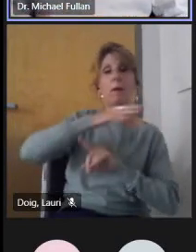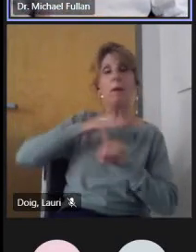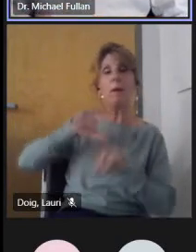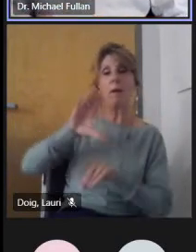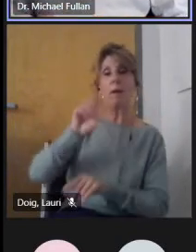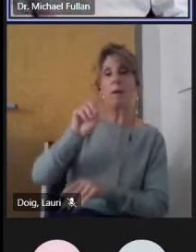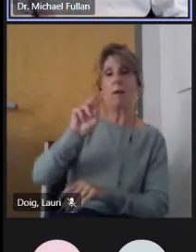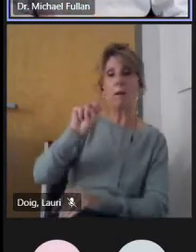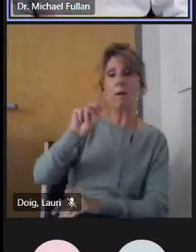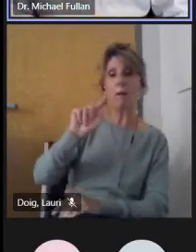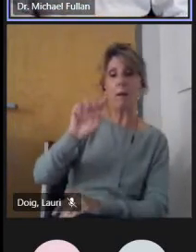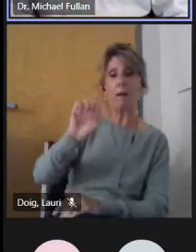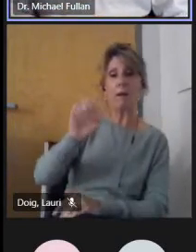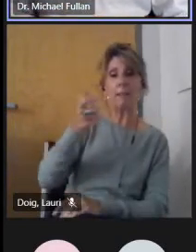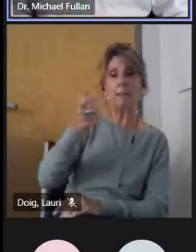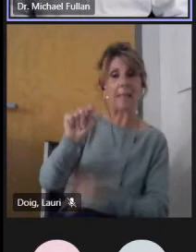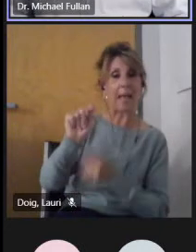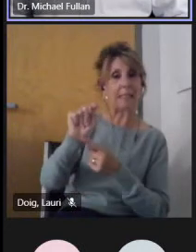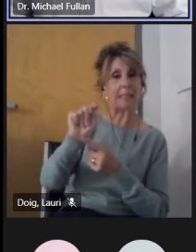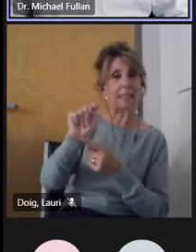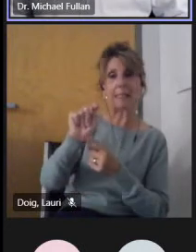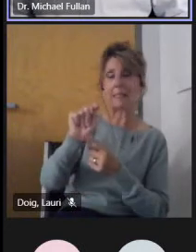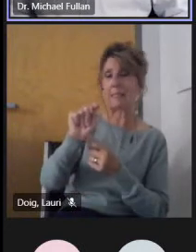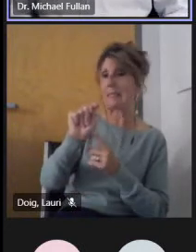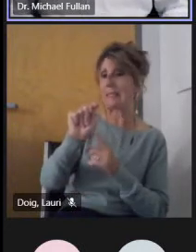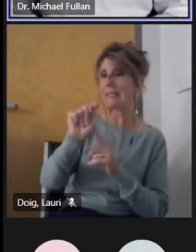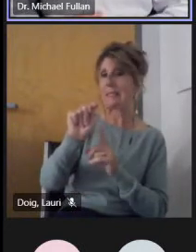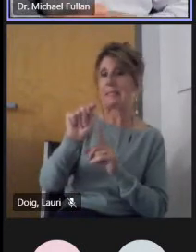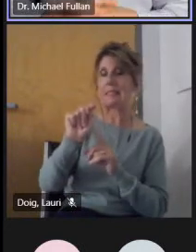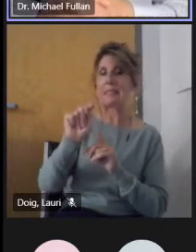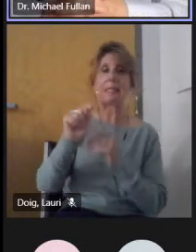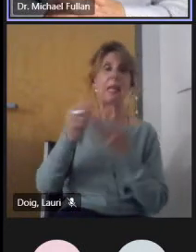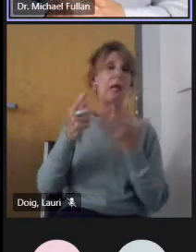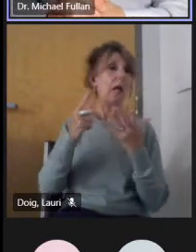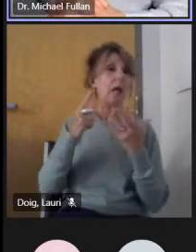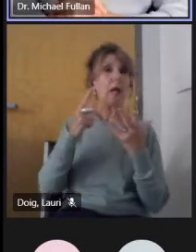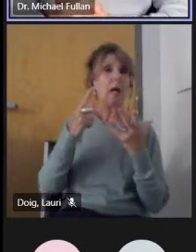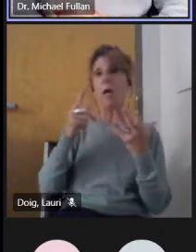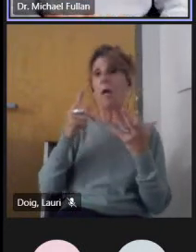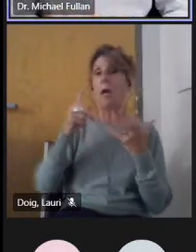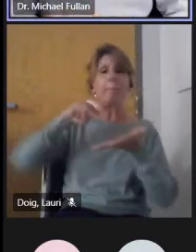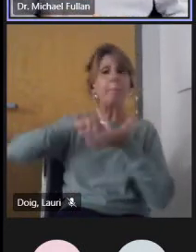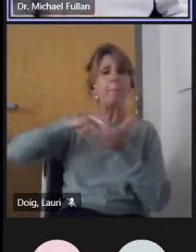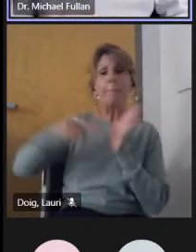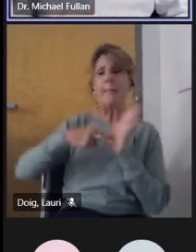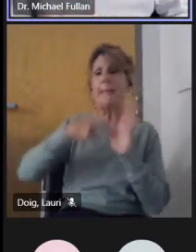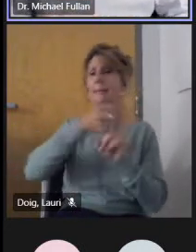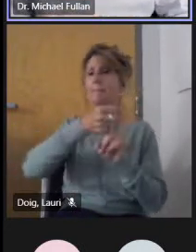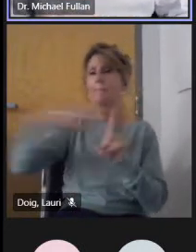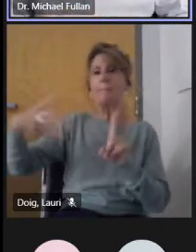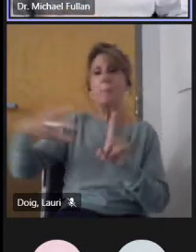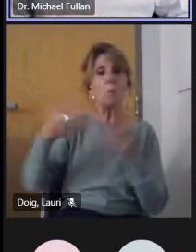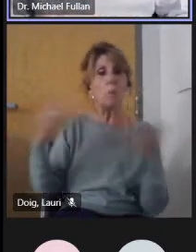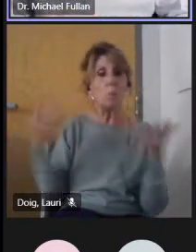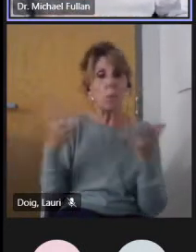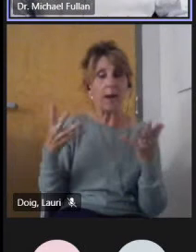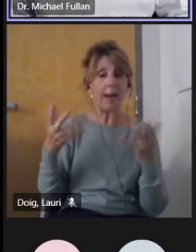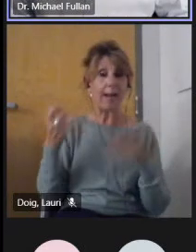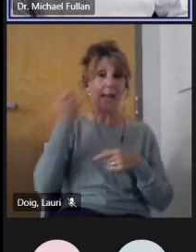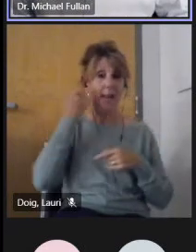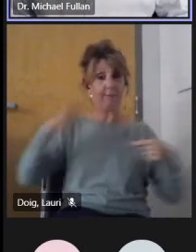long time now, context is everything, but it's just sort of a phrase. What it really means is that if you're going to lead,